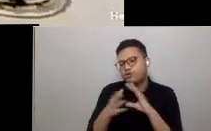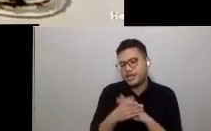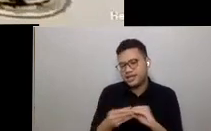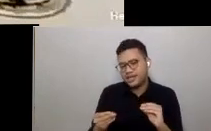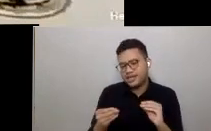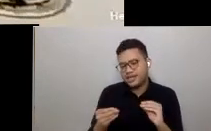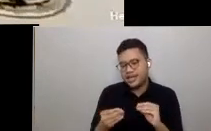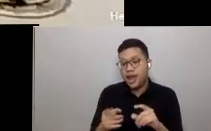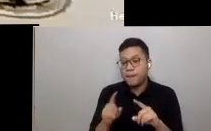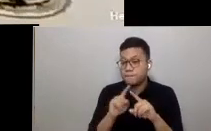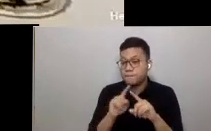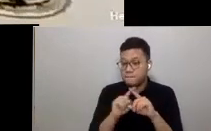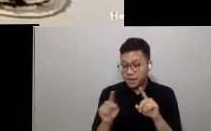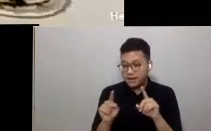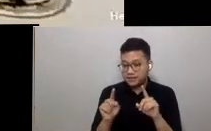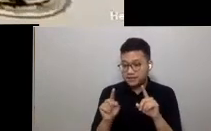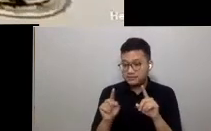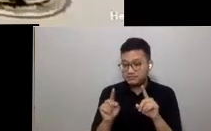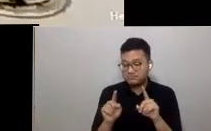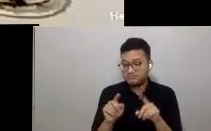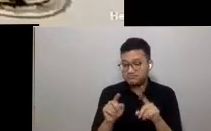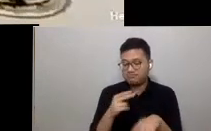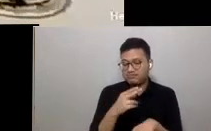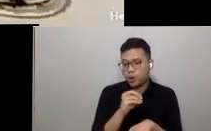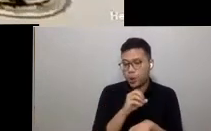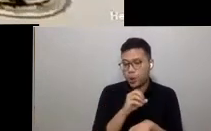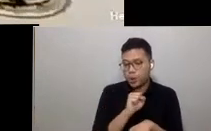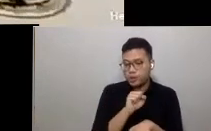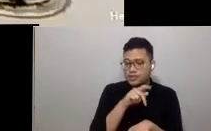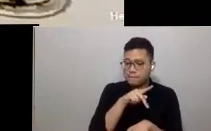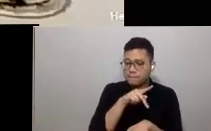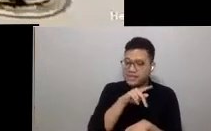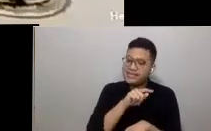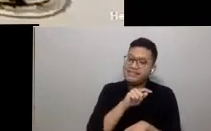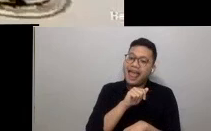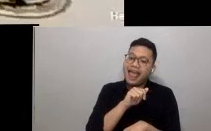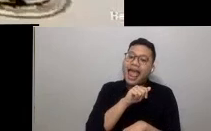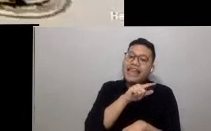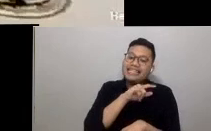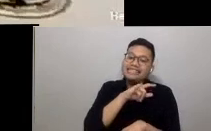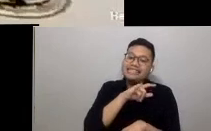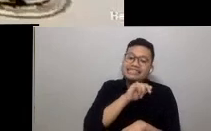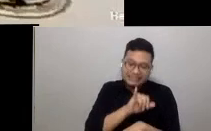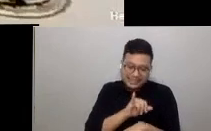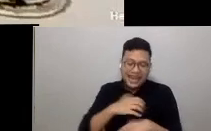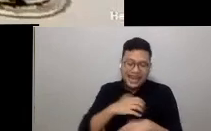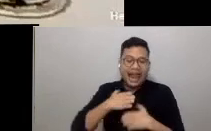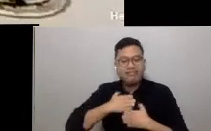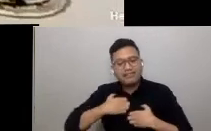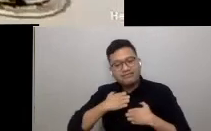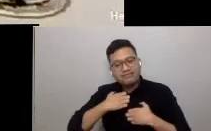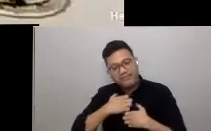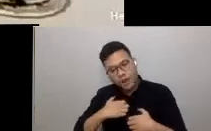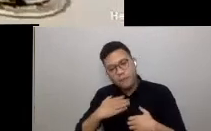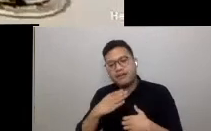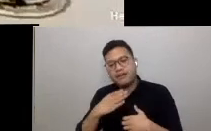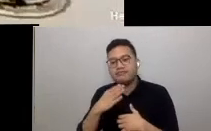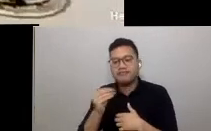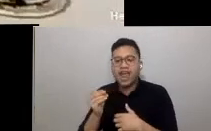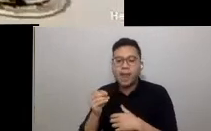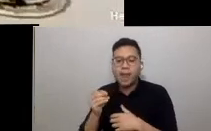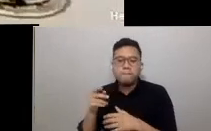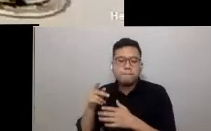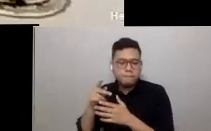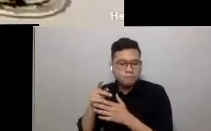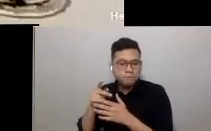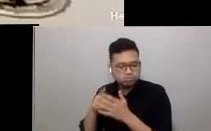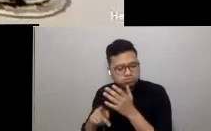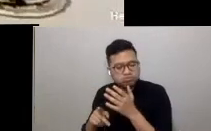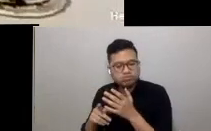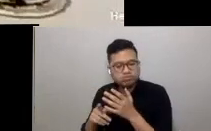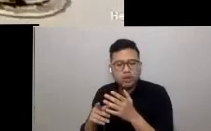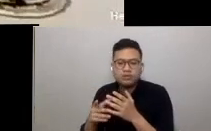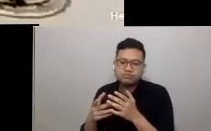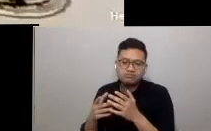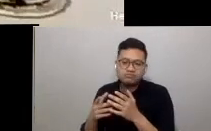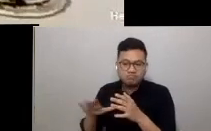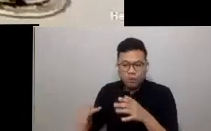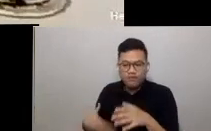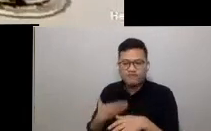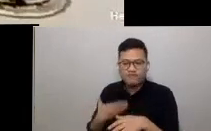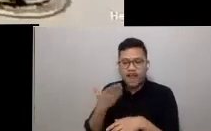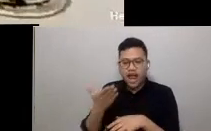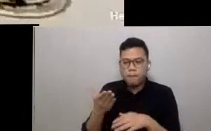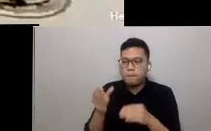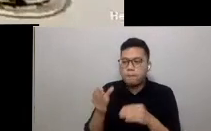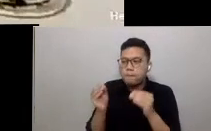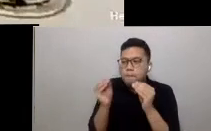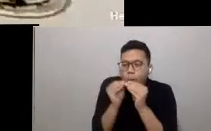hospitality, culture, entertainment and leisure parts can offer the prospect of more local, diverse